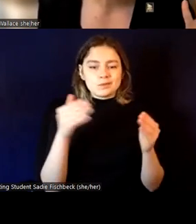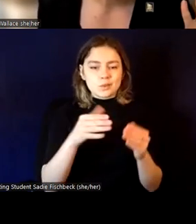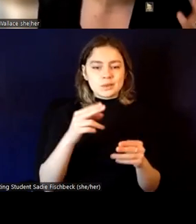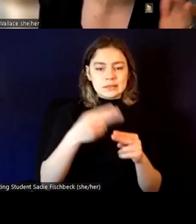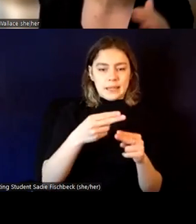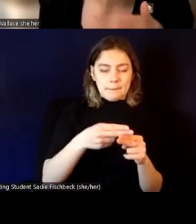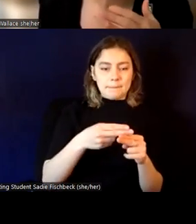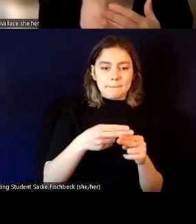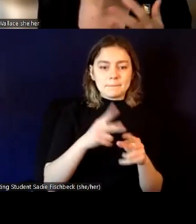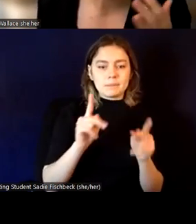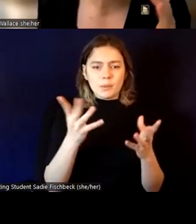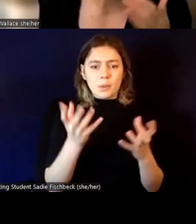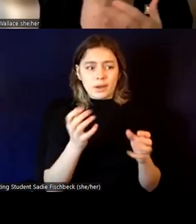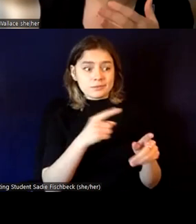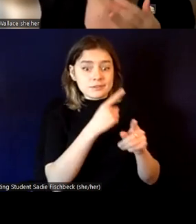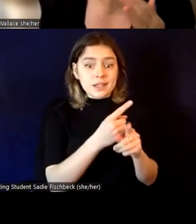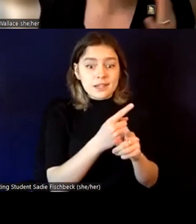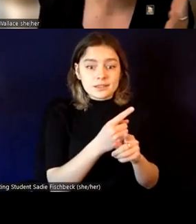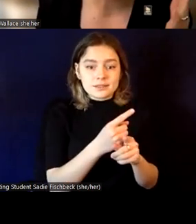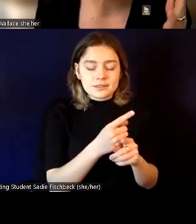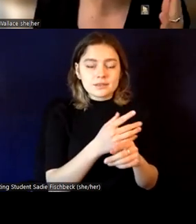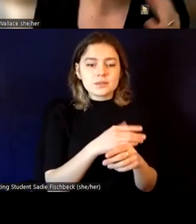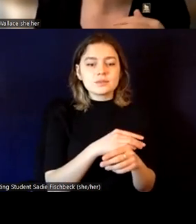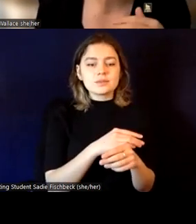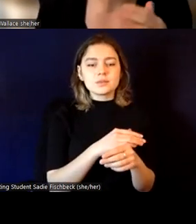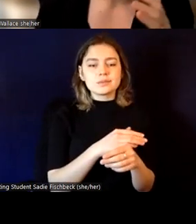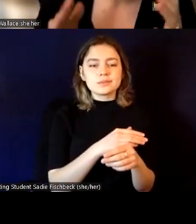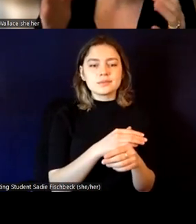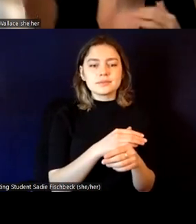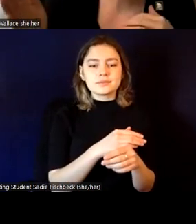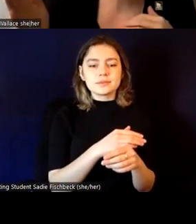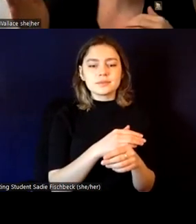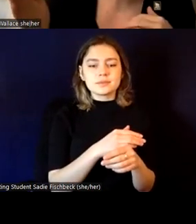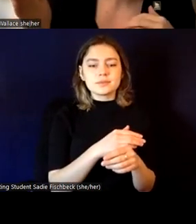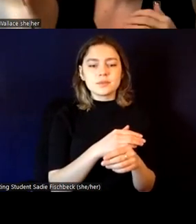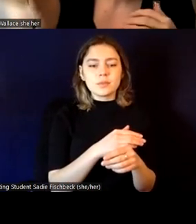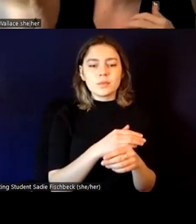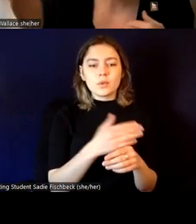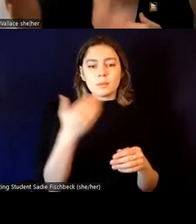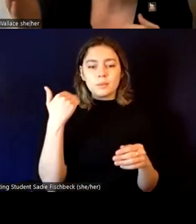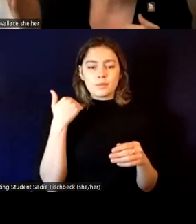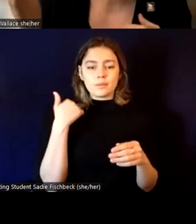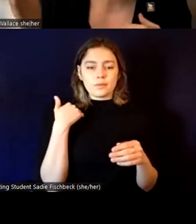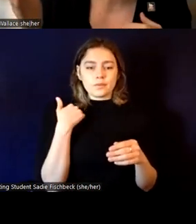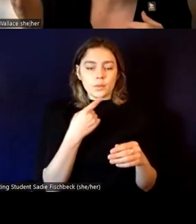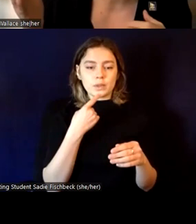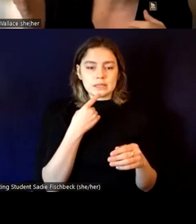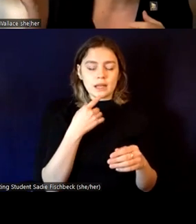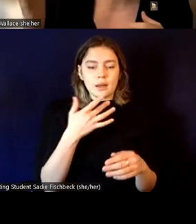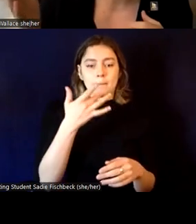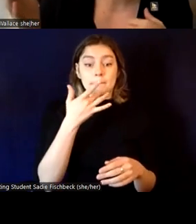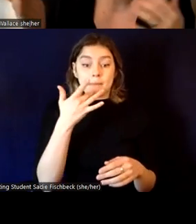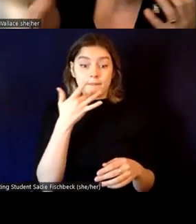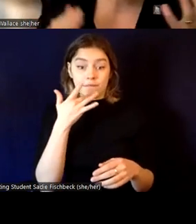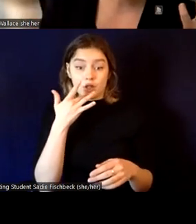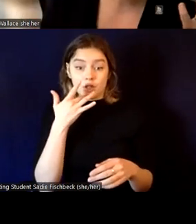things right. And so, so there were, there was a reference earlier to, you know, preferred name isn't the best way of talking about, you know,